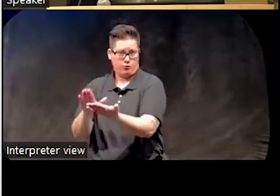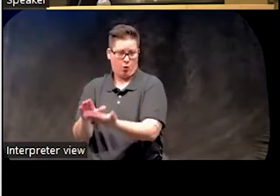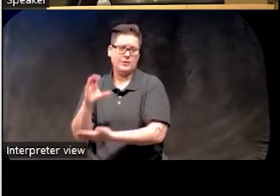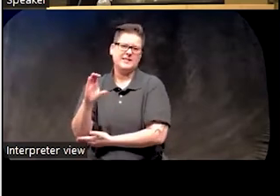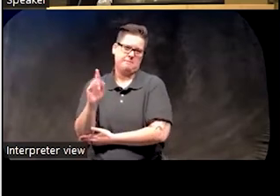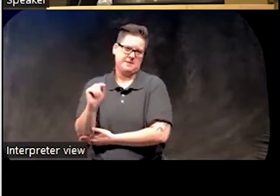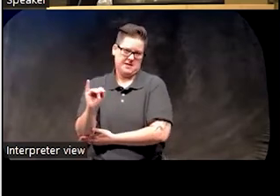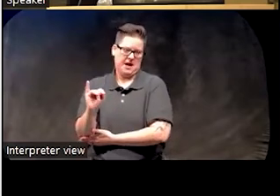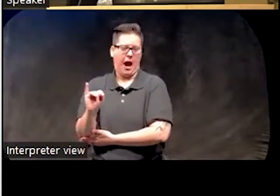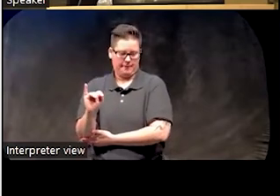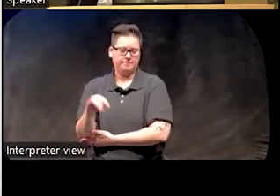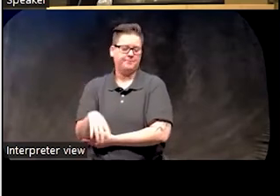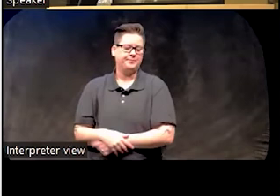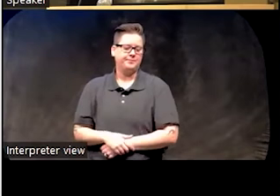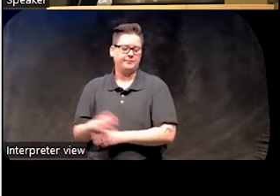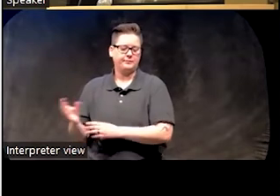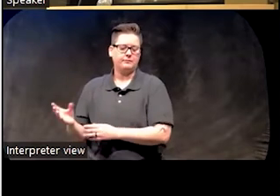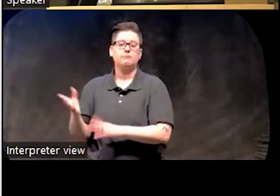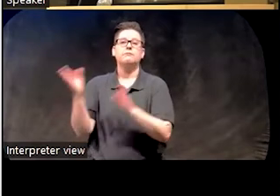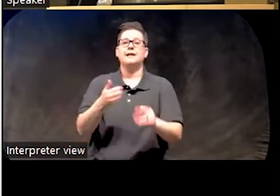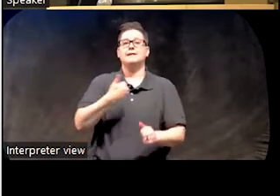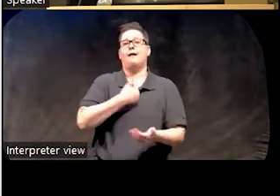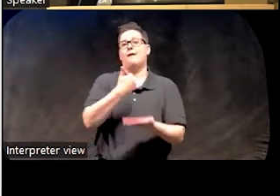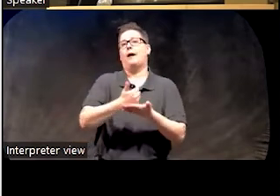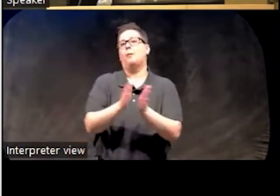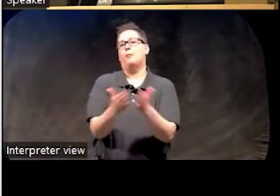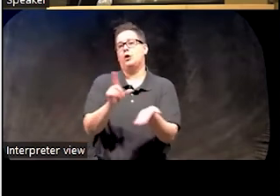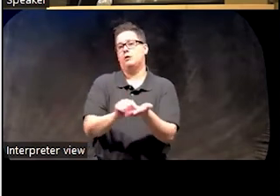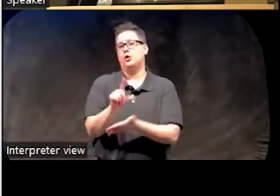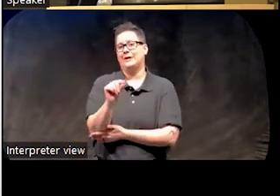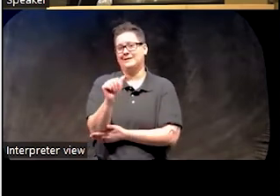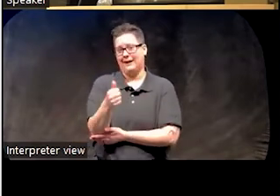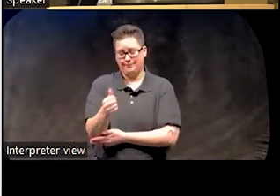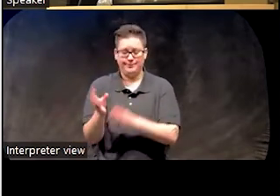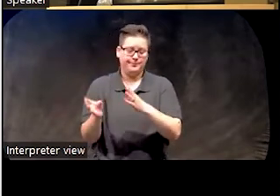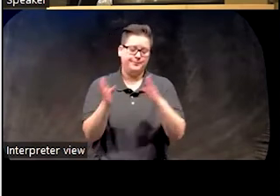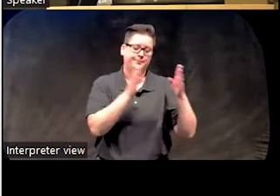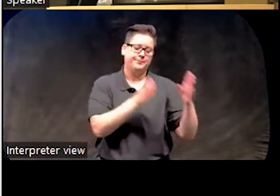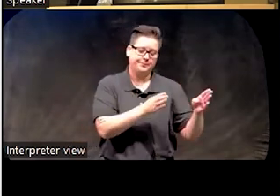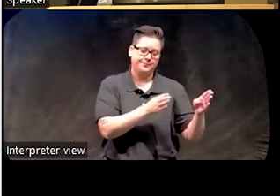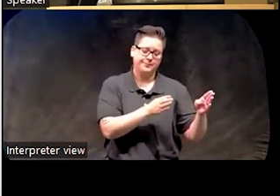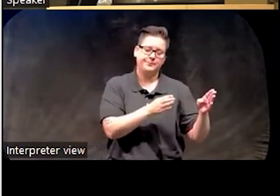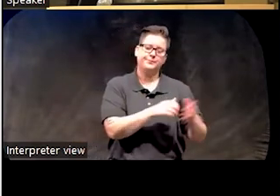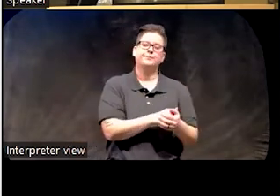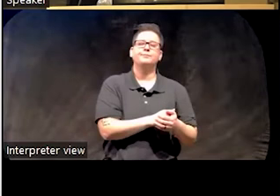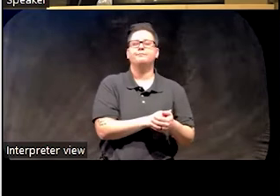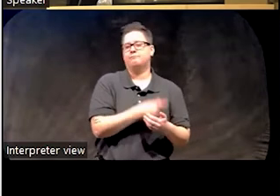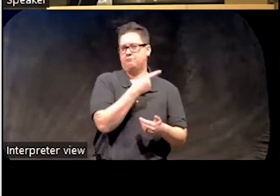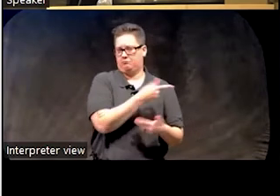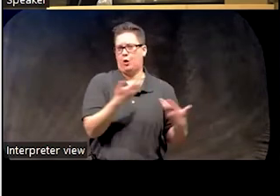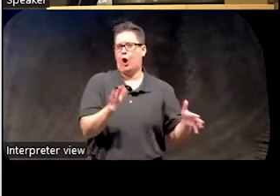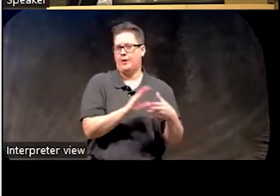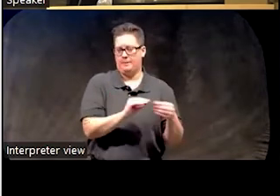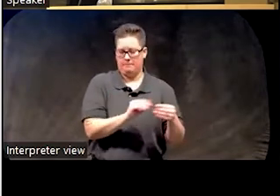CBTI, that we're going to be talking about, a self-help book in 2010. And then, as Dr.